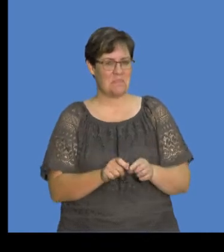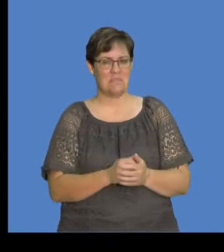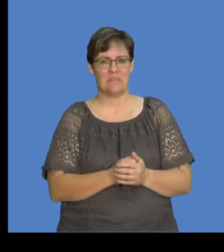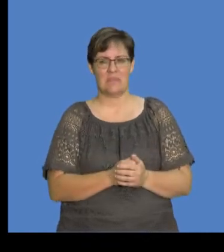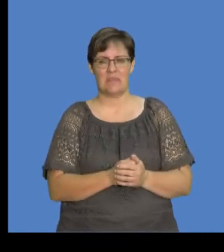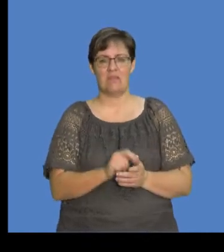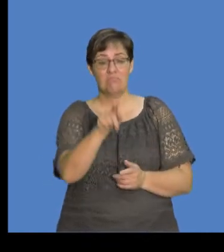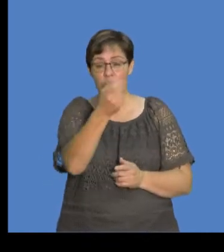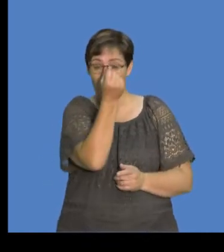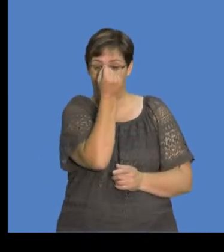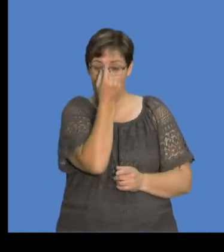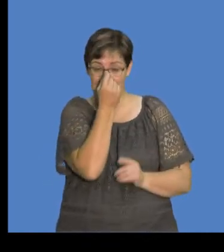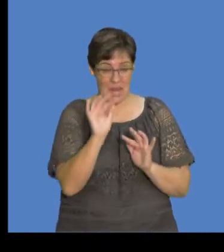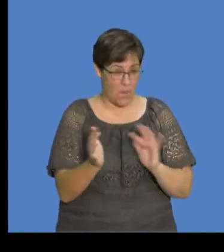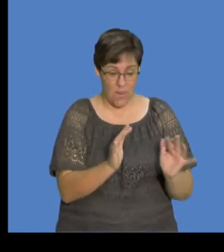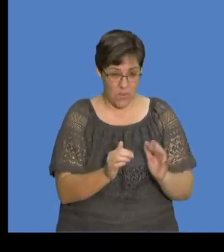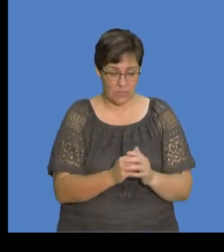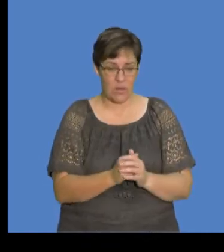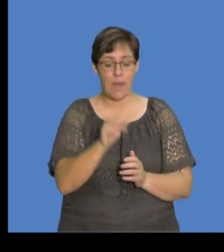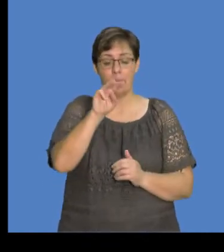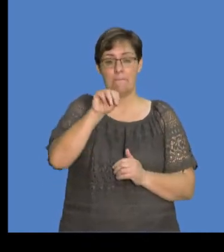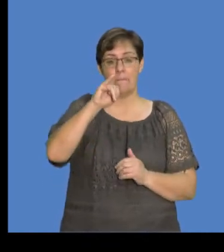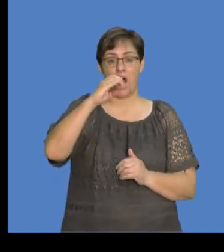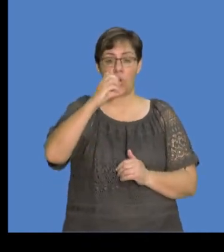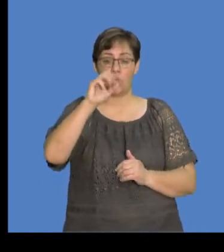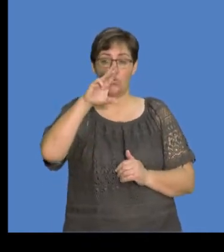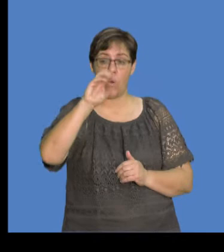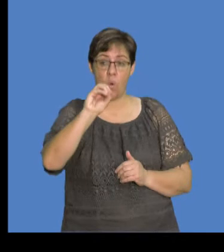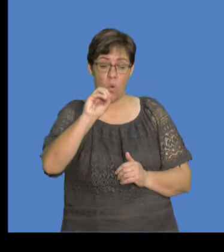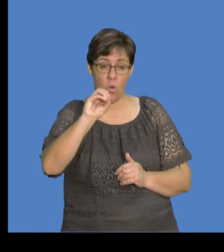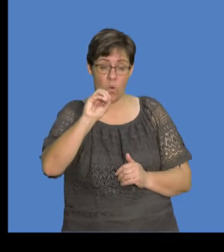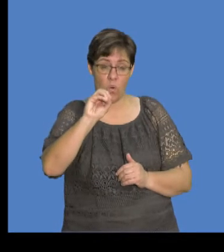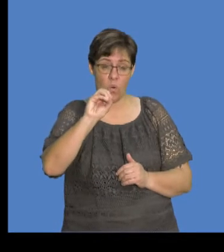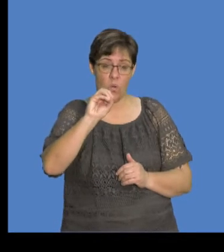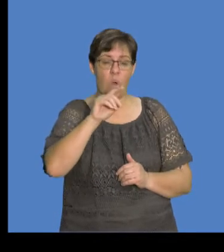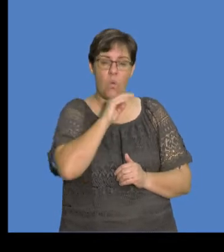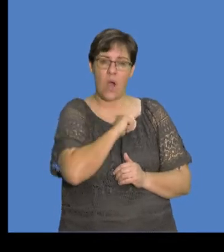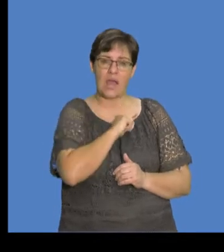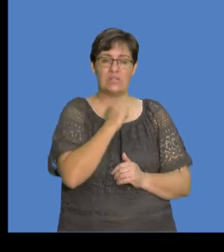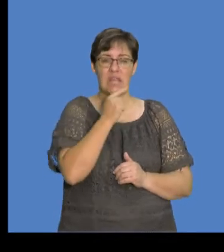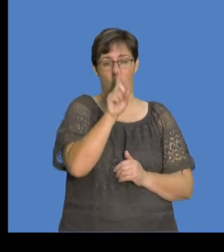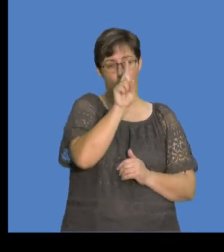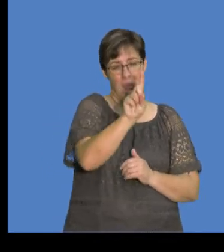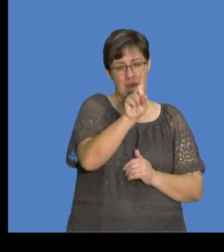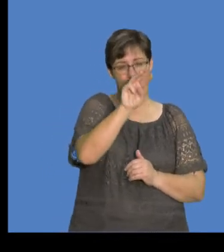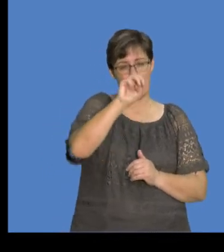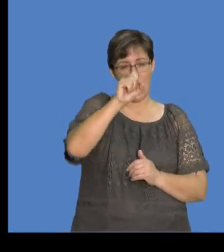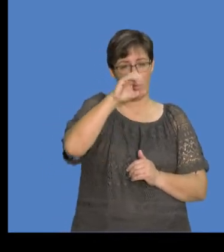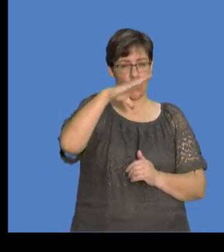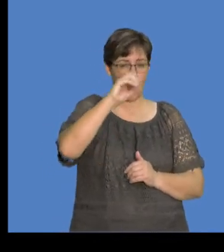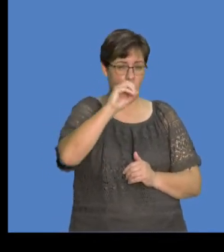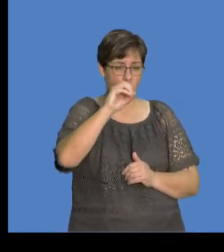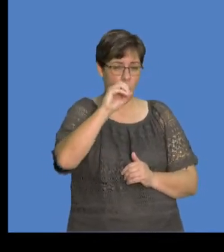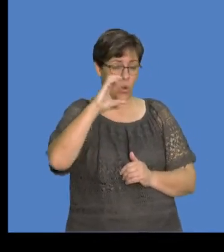also, you'd understand that the micro are, because we are saying that 1